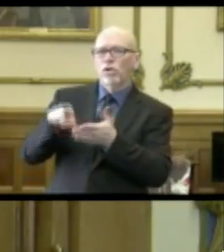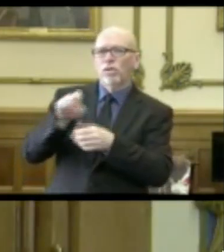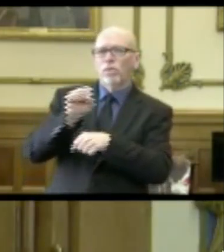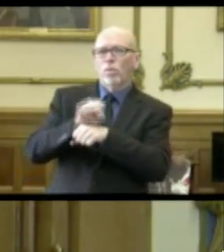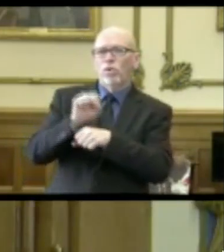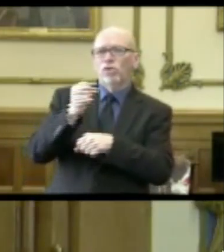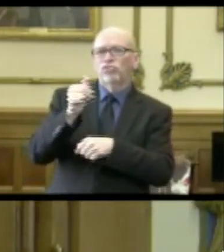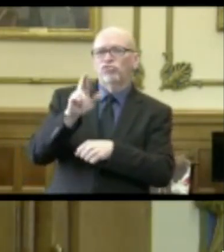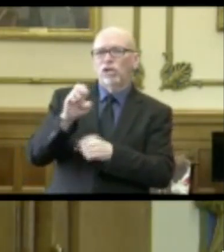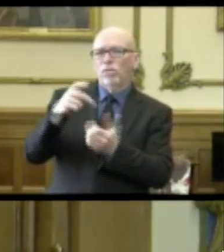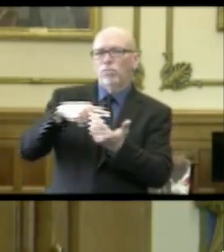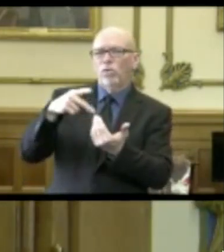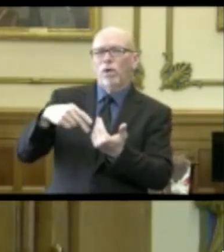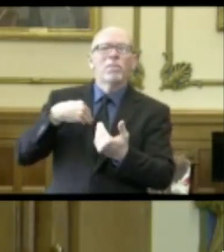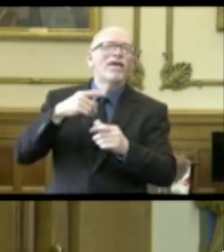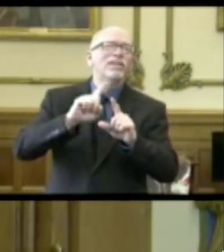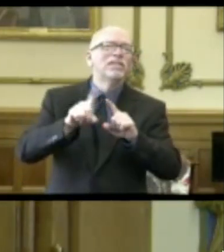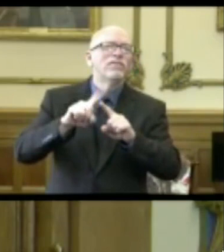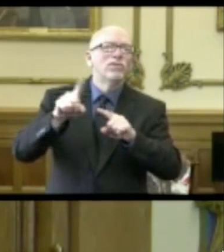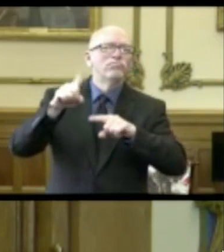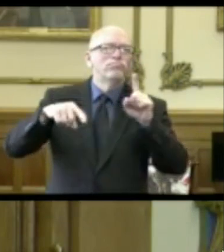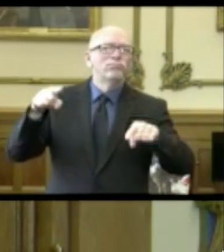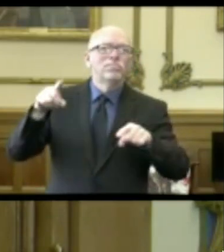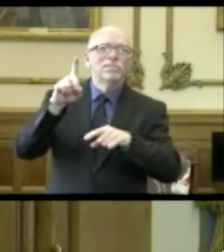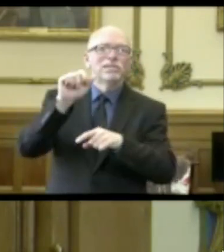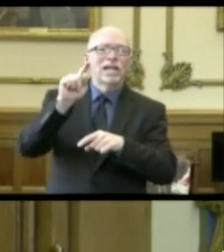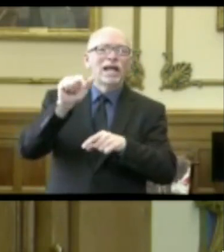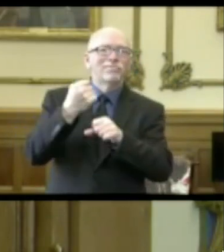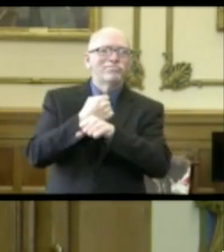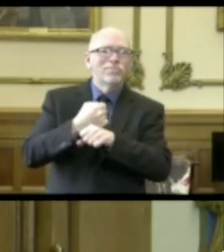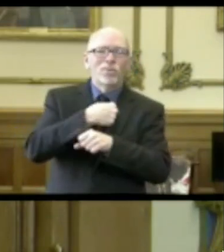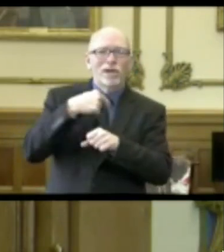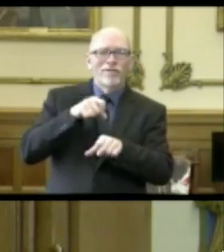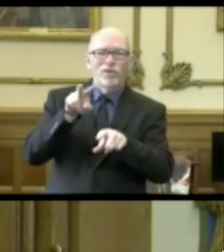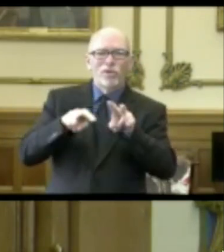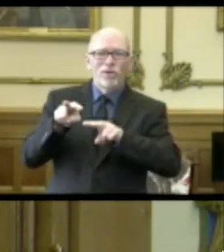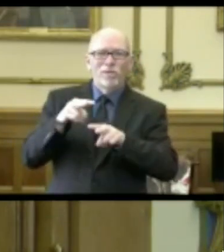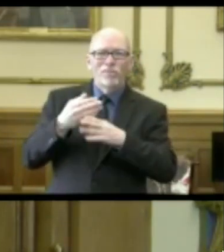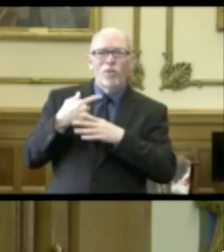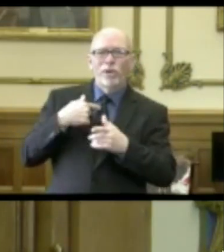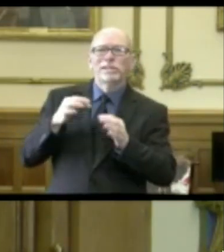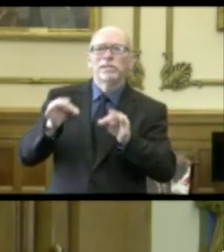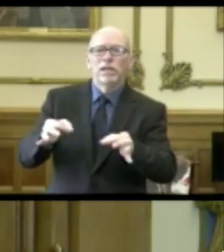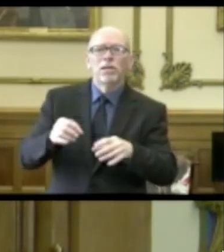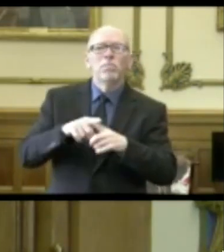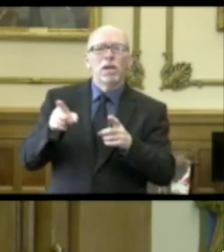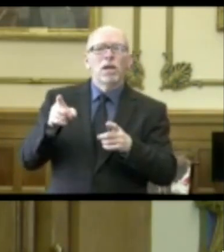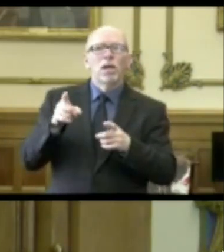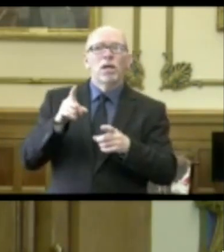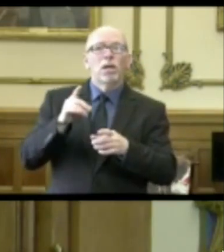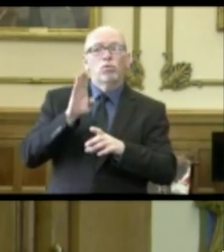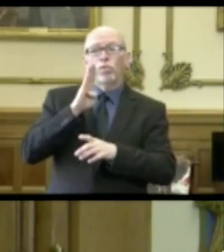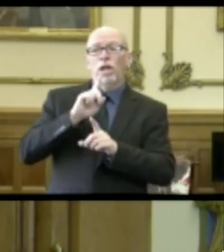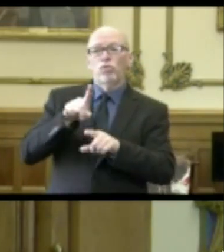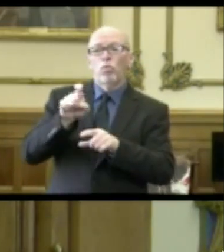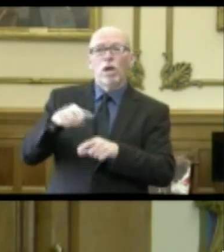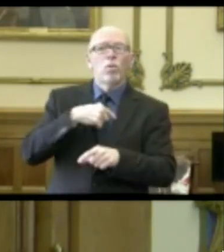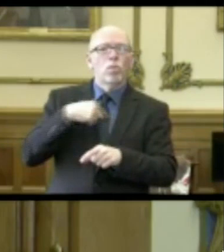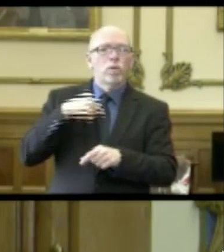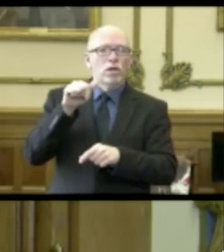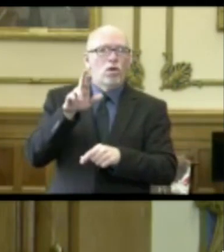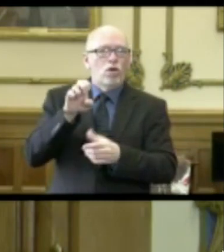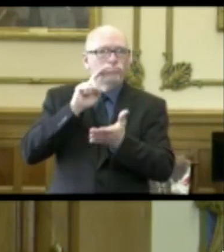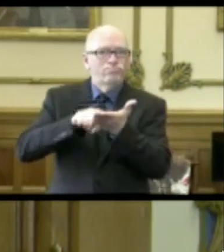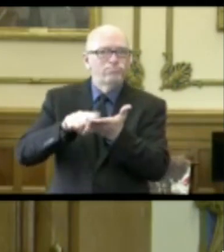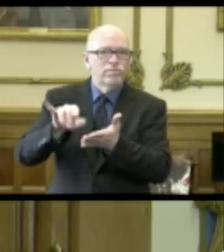WorkShares program. There are a variety of data points that we have to look at while making that decision. So, but to directly answer your question, we are looking